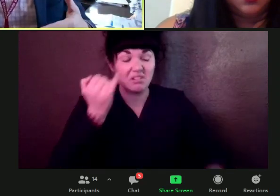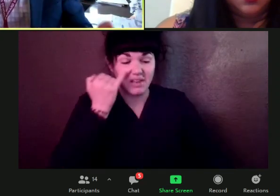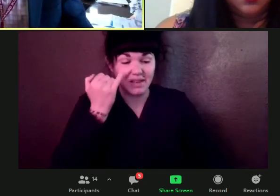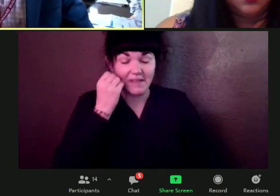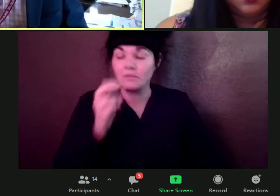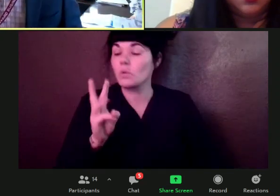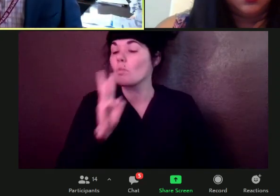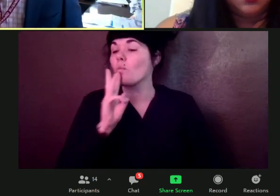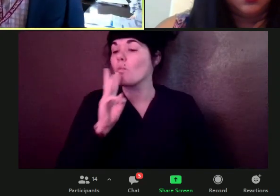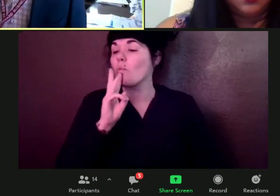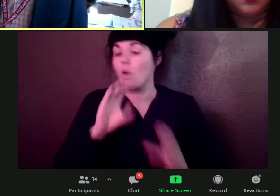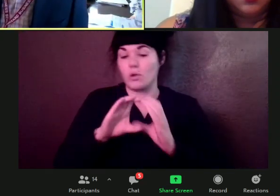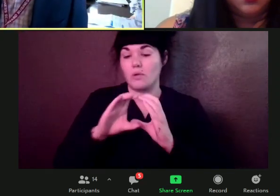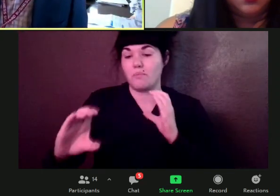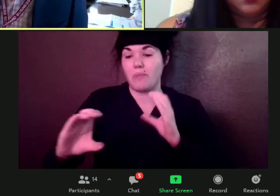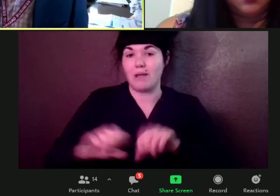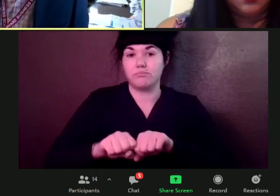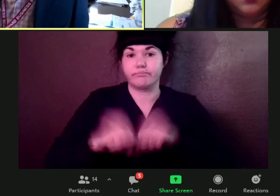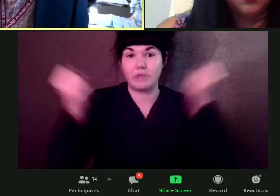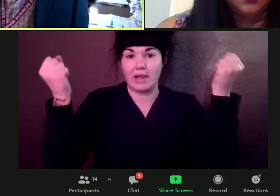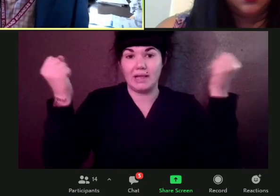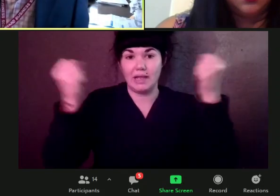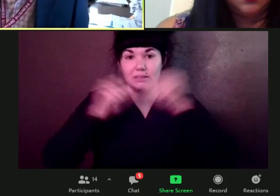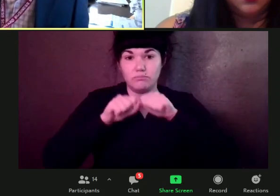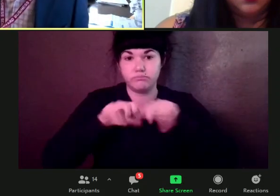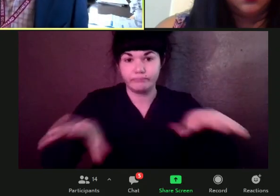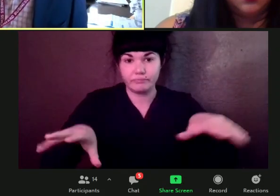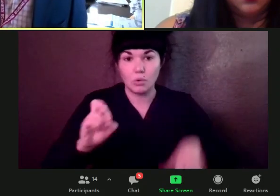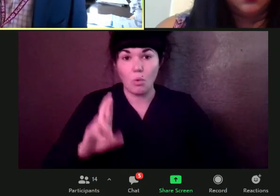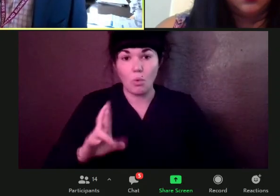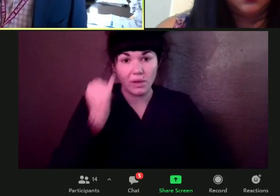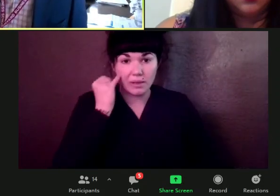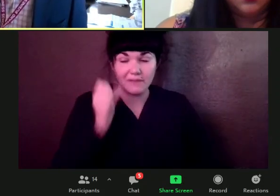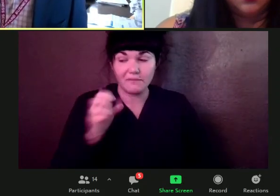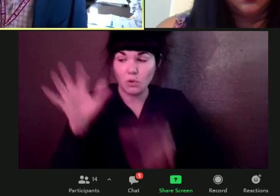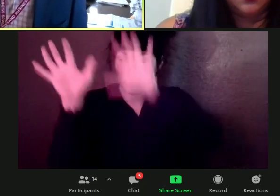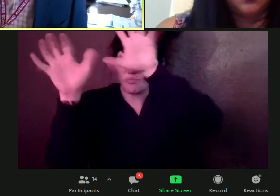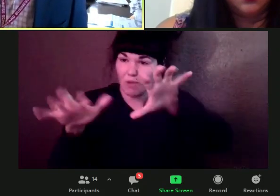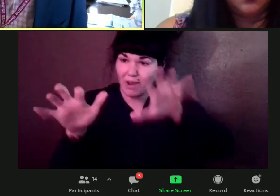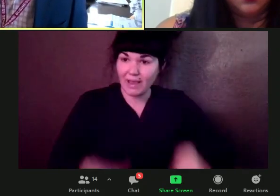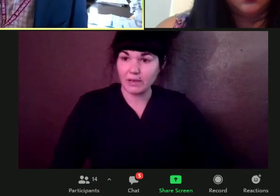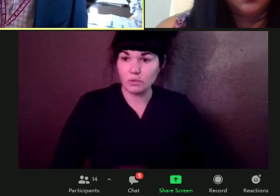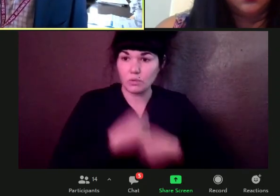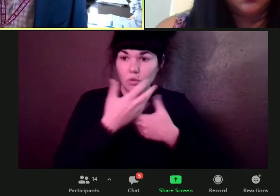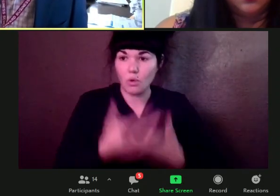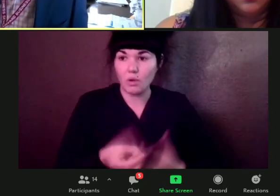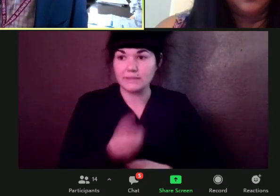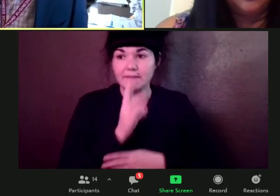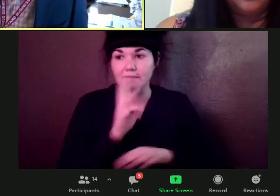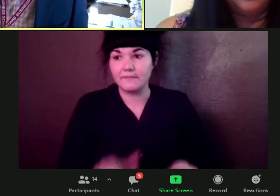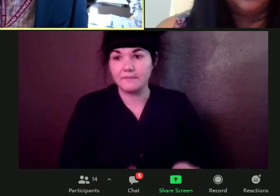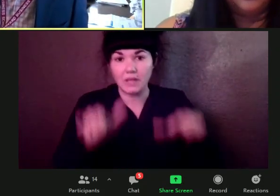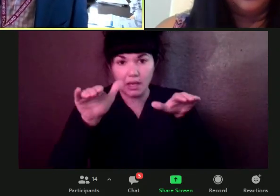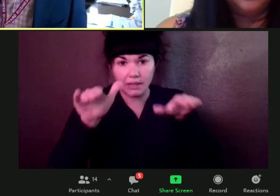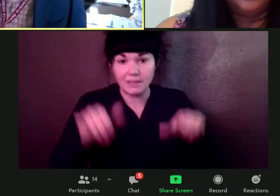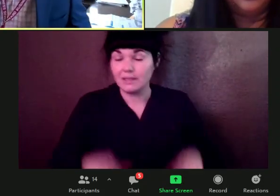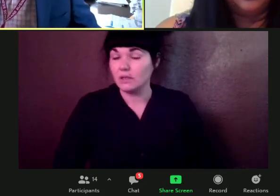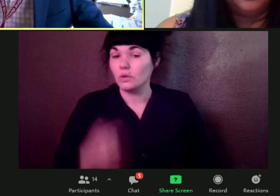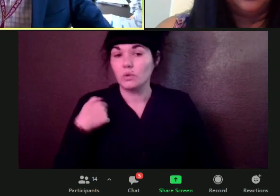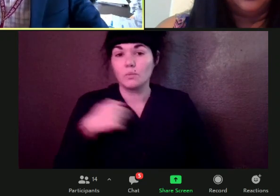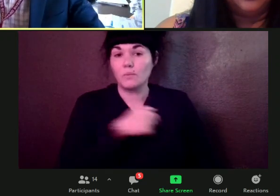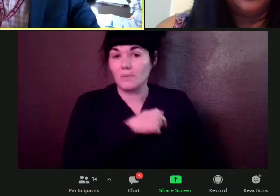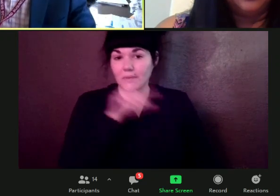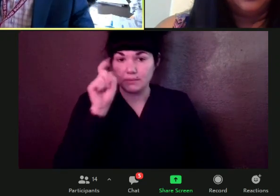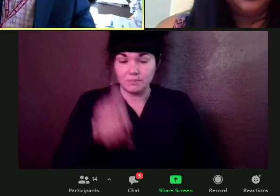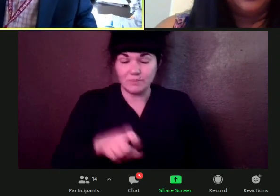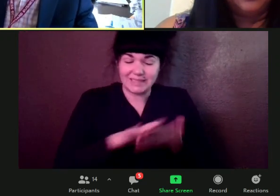or the flooding that we've gotten from, from, uh, from the rain, um, it's, it's, you know, cleaning up as quickly as possible.